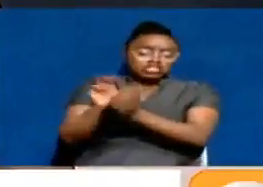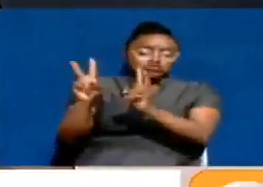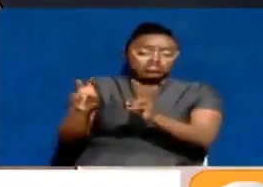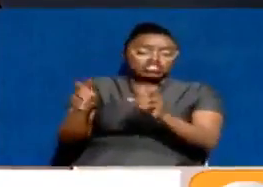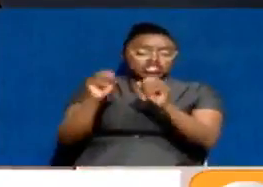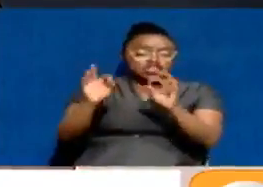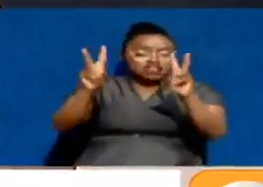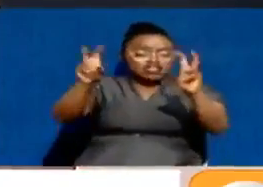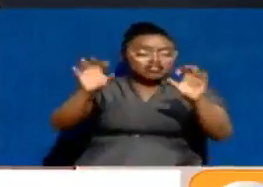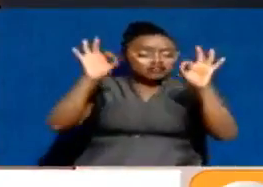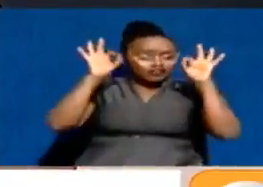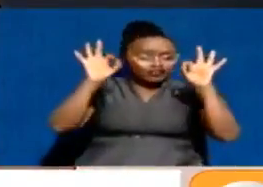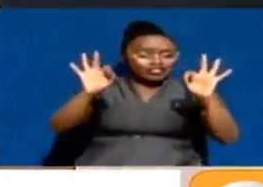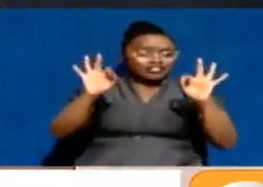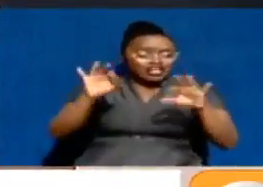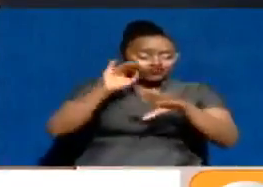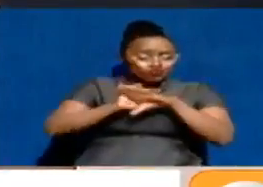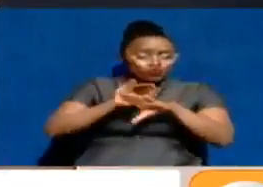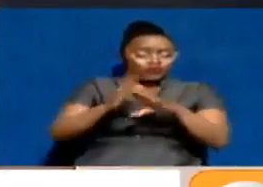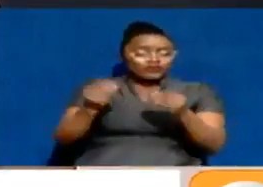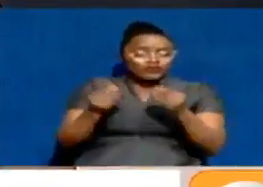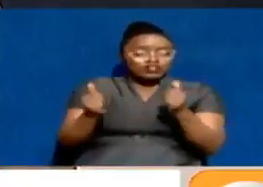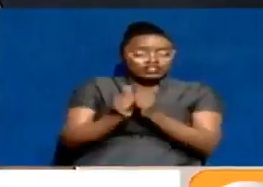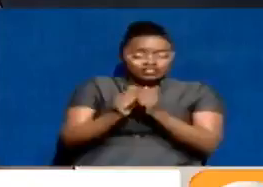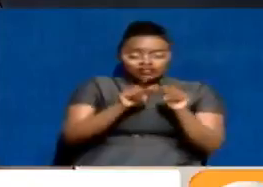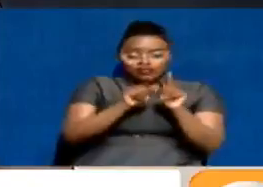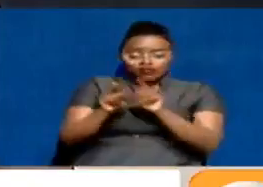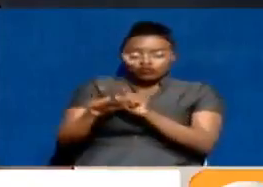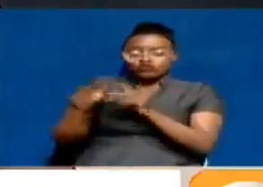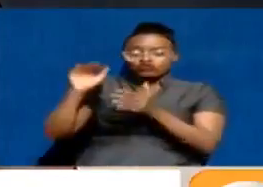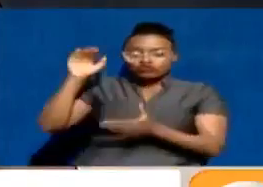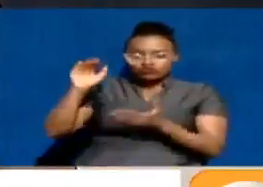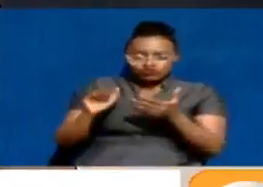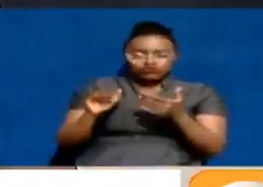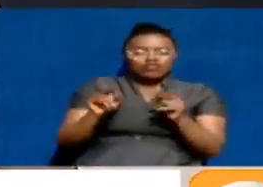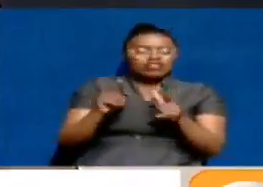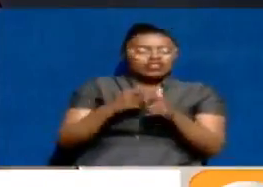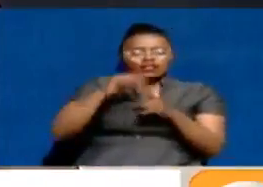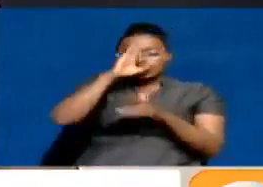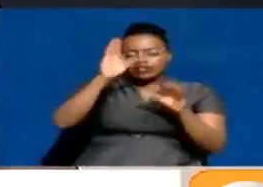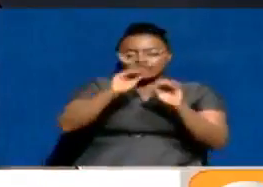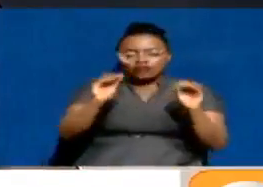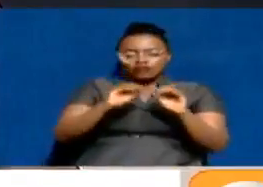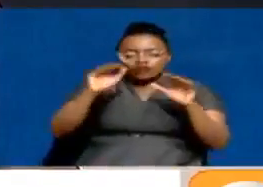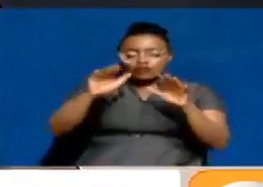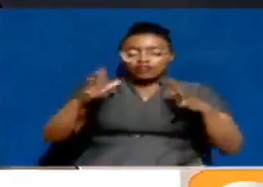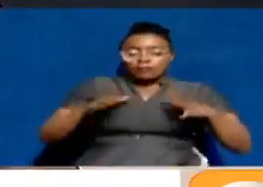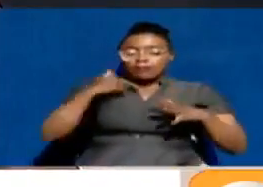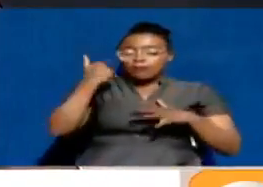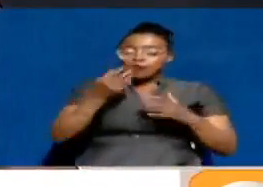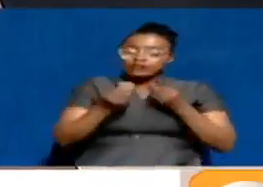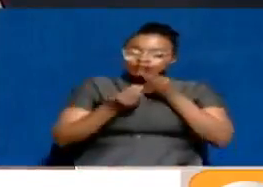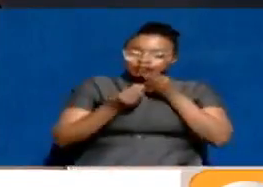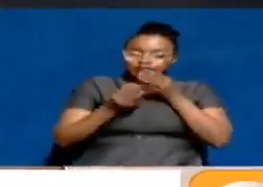If the matter is efficiently and effectively dealt with to bring it to rest, it would no doubt stabilize the whistleblower's